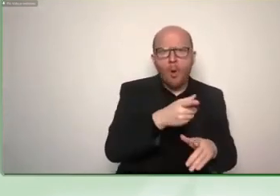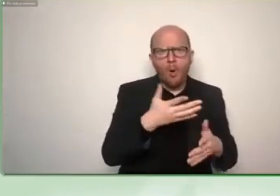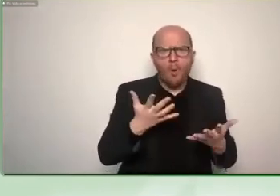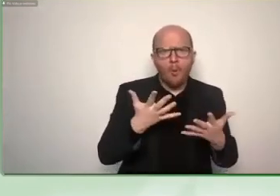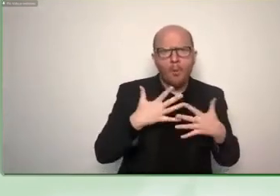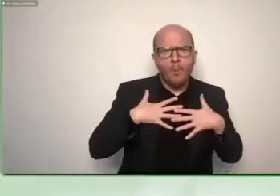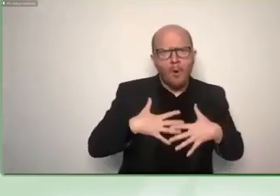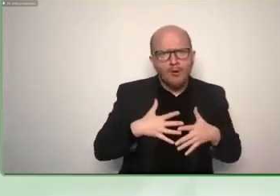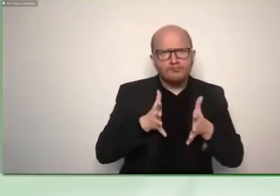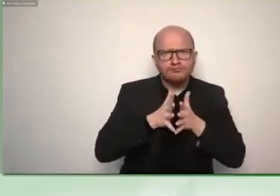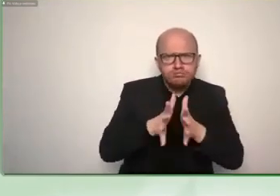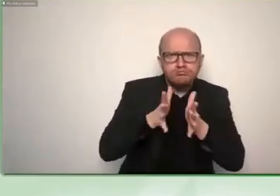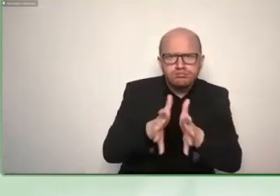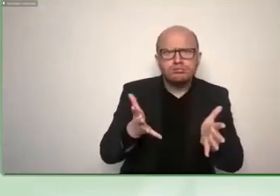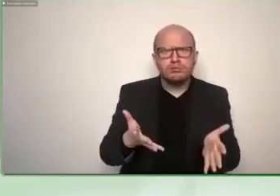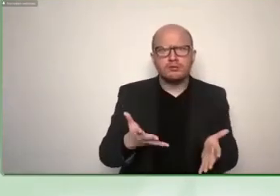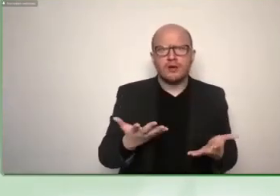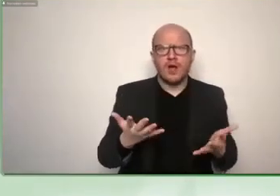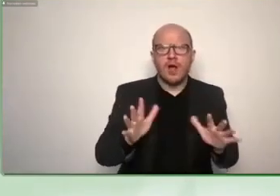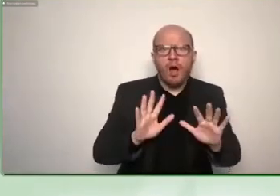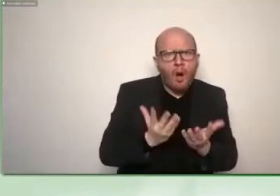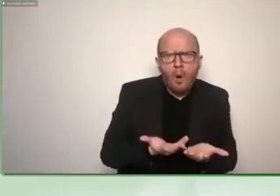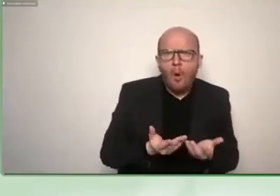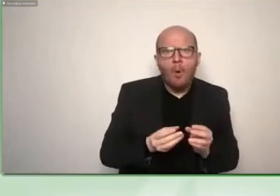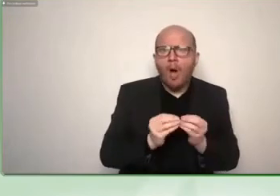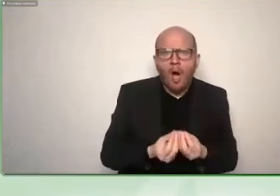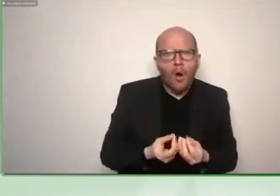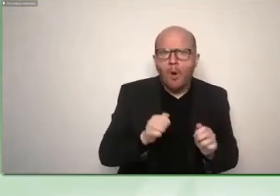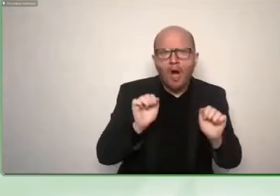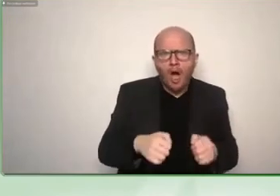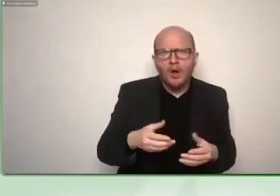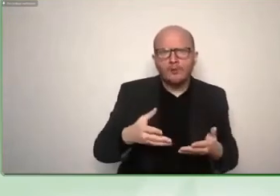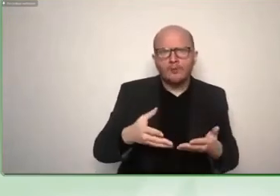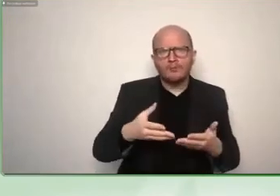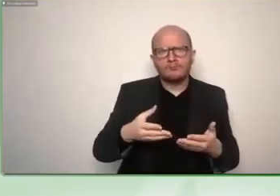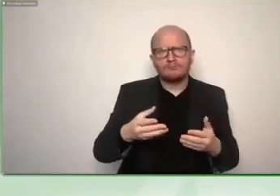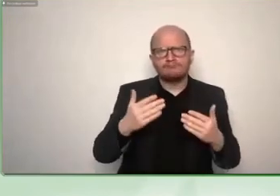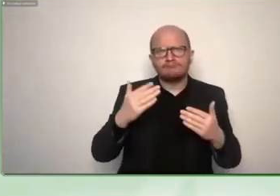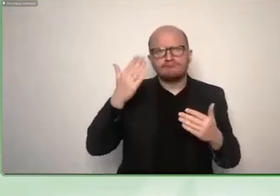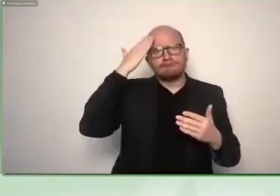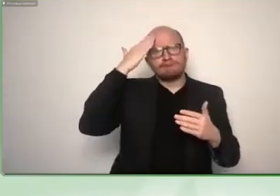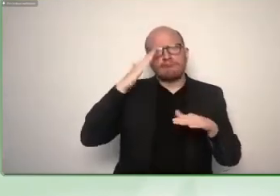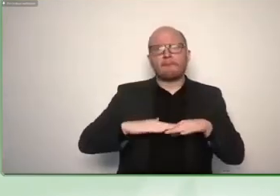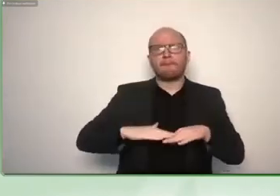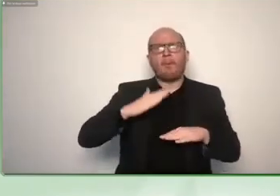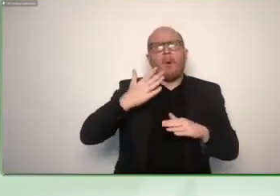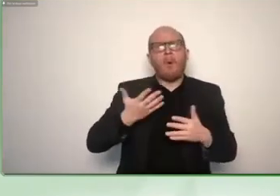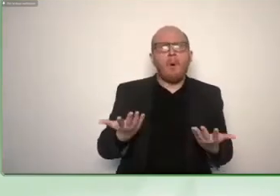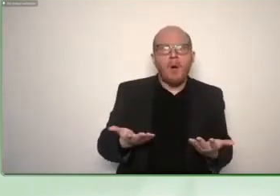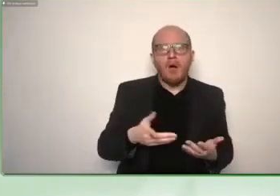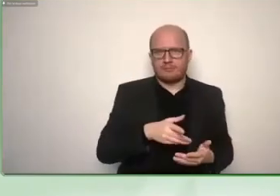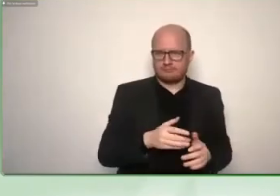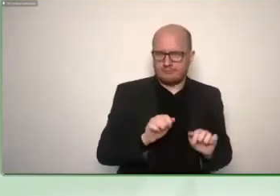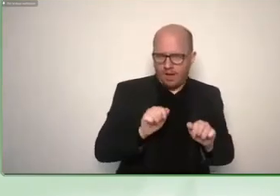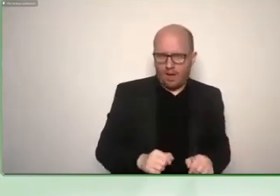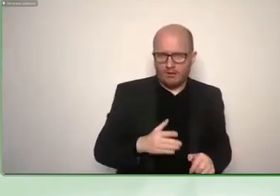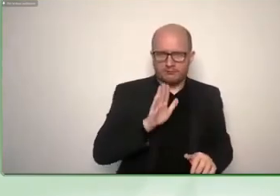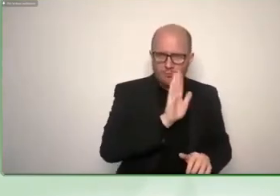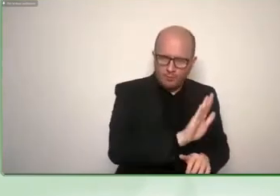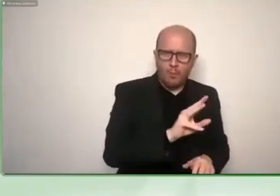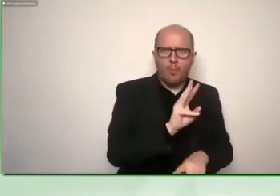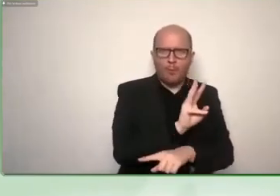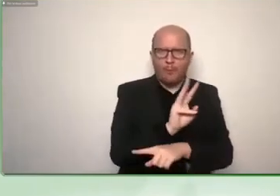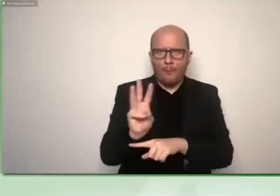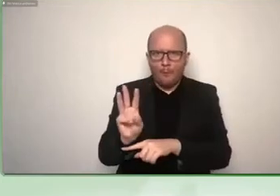with you there's www.lormann.org there's your contact data so if you want to try this out if you want to learn